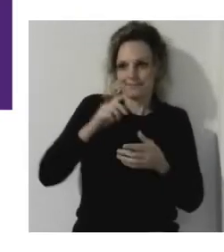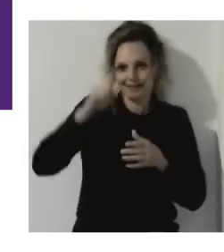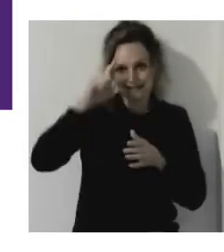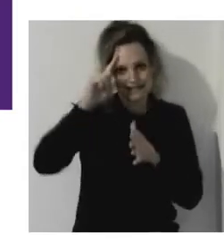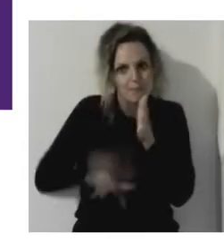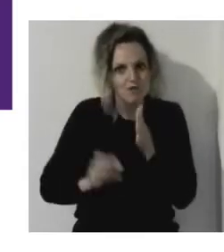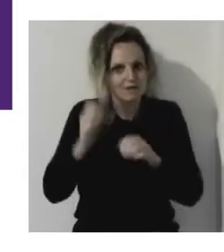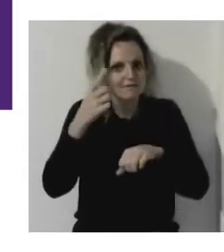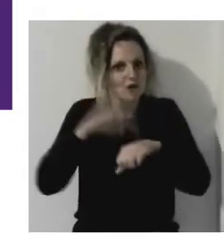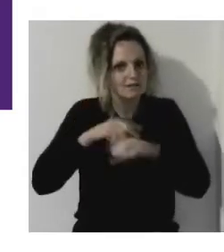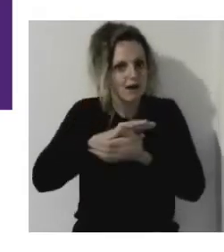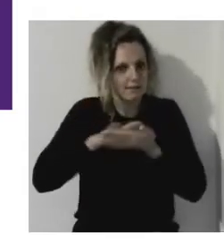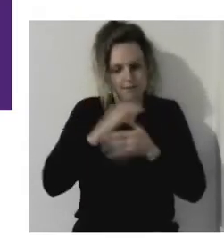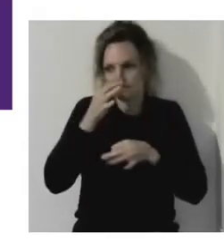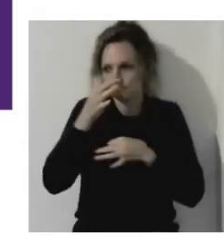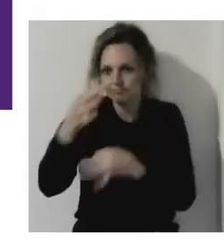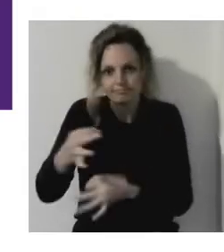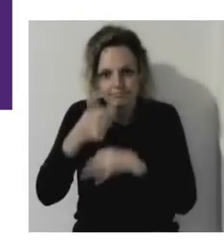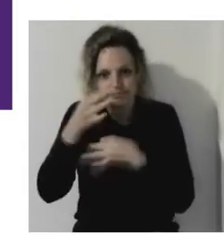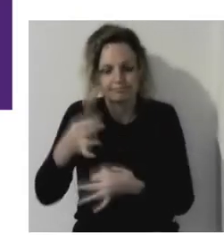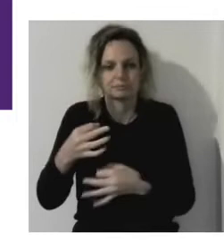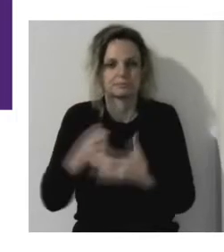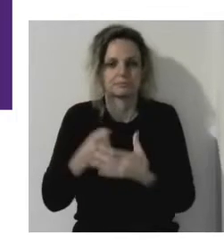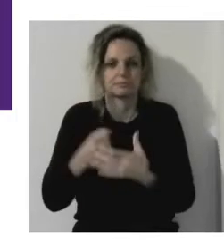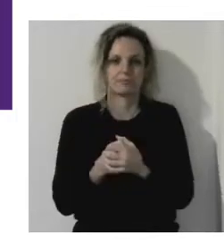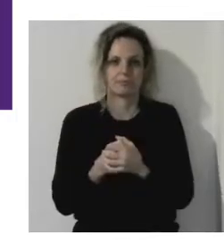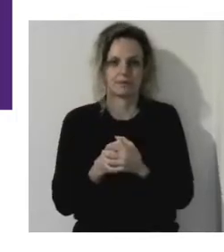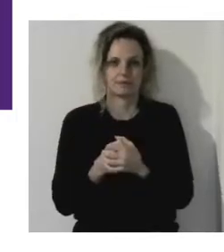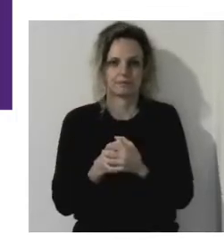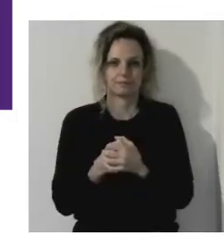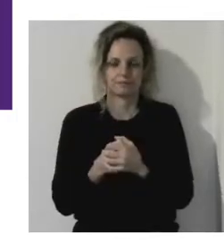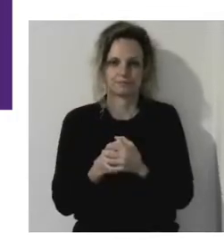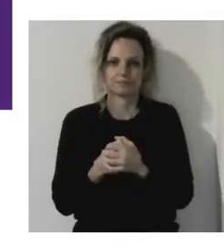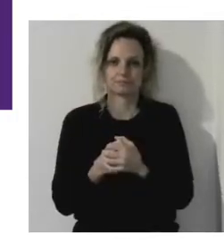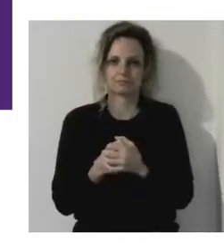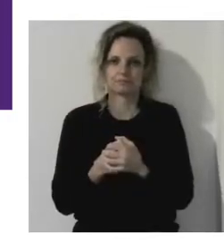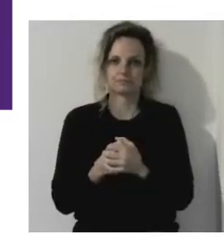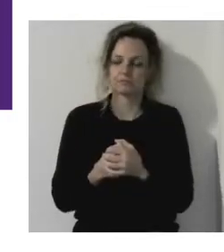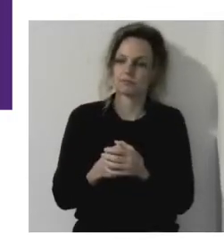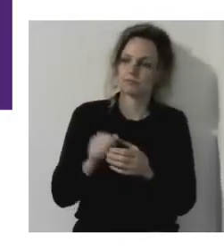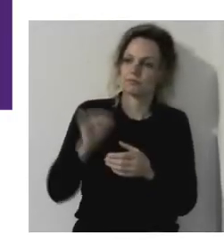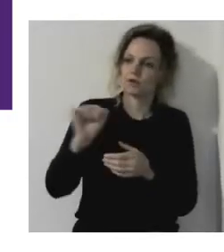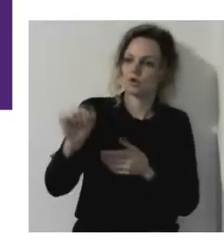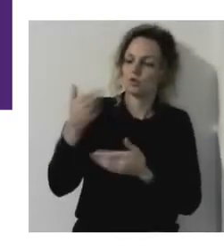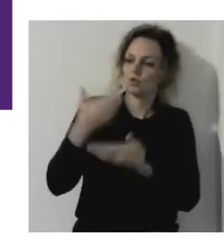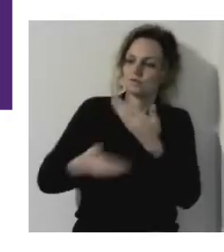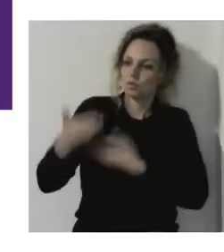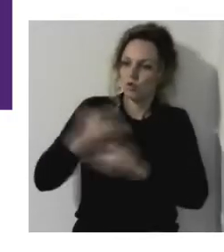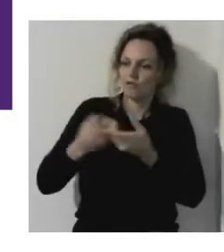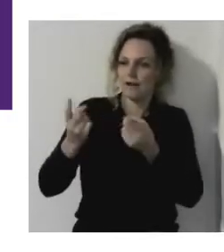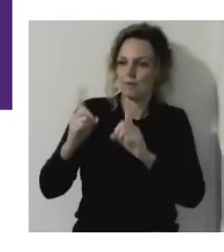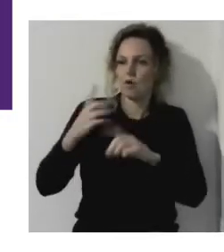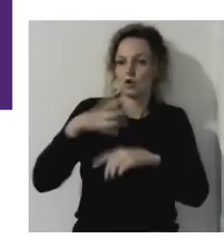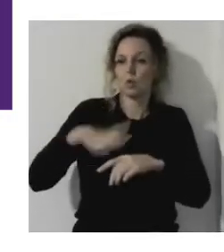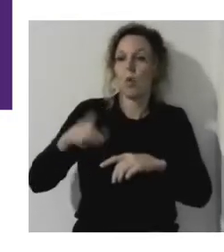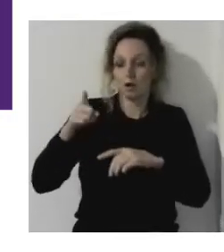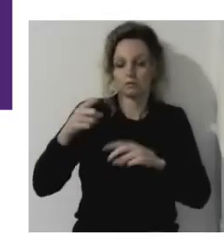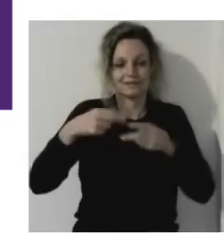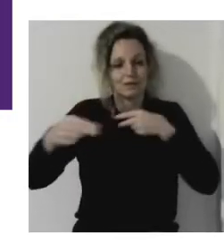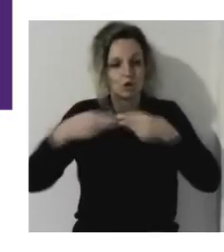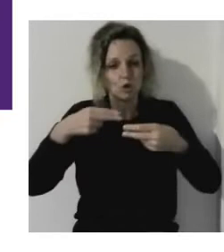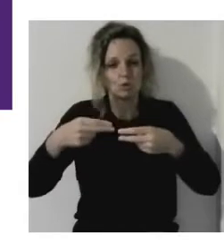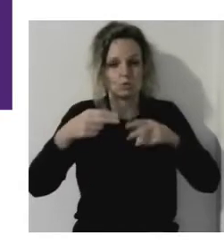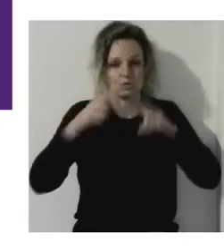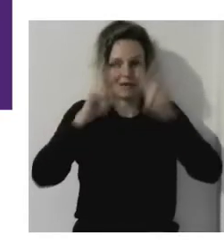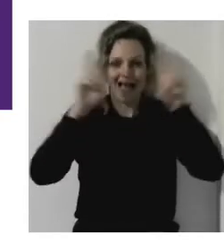you on your story of what you want out there as the headlines. And I almost want to go